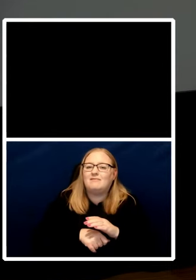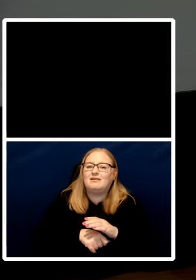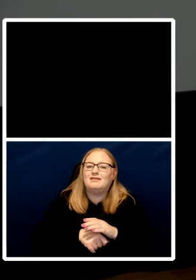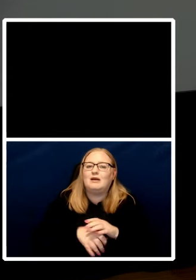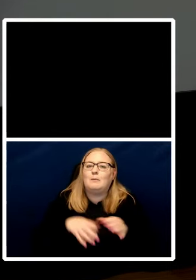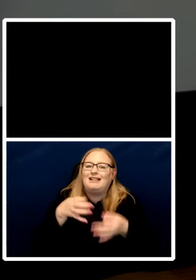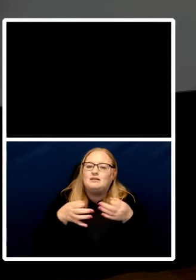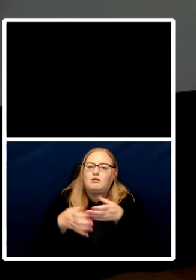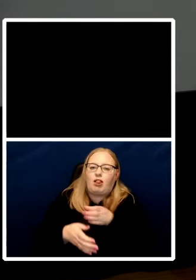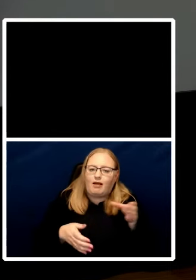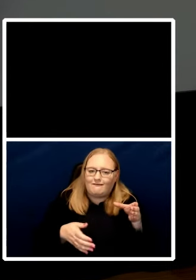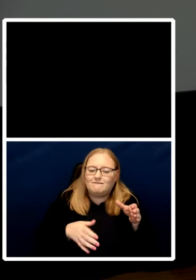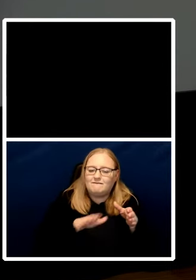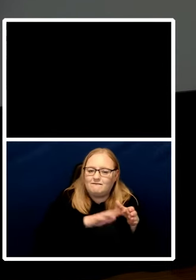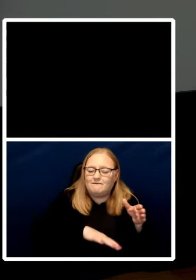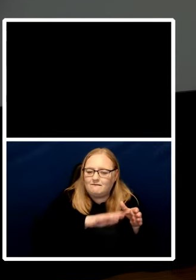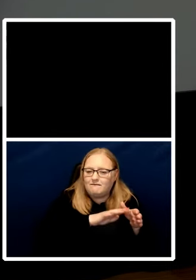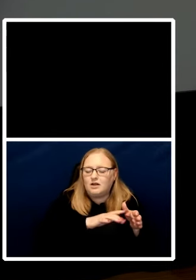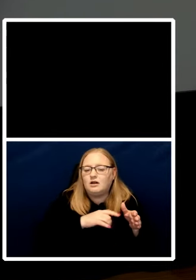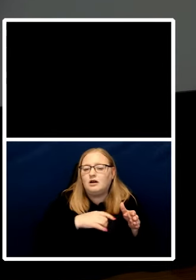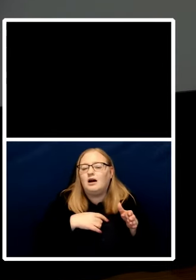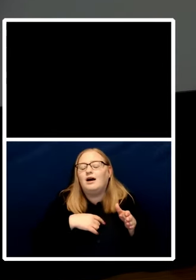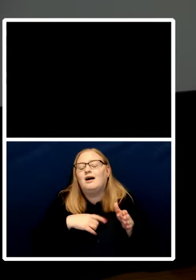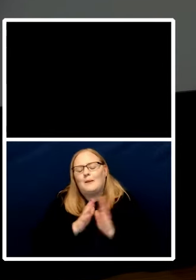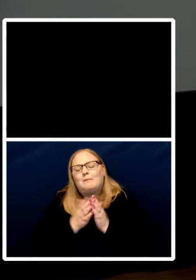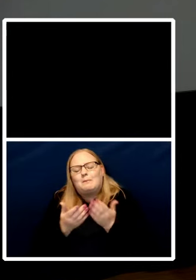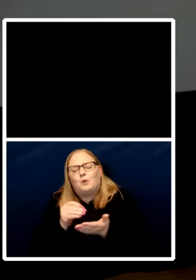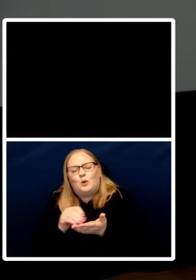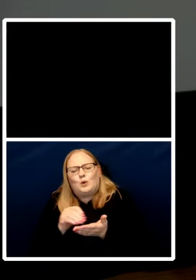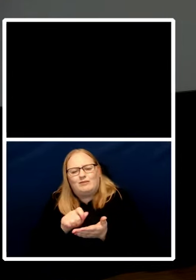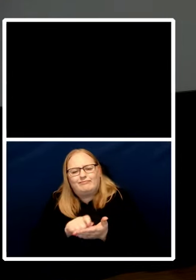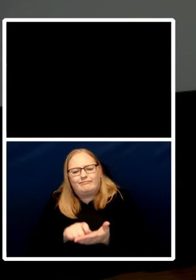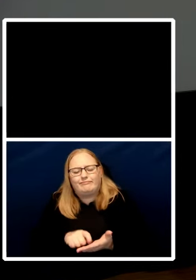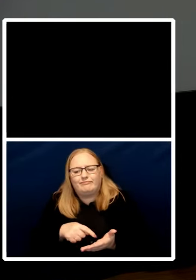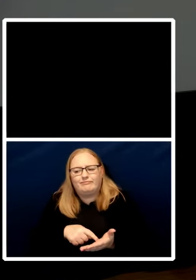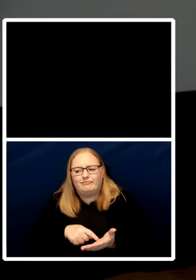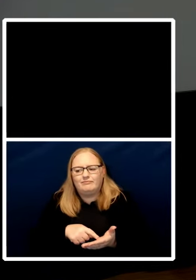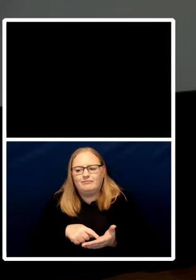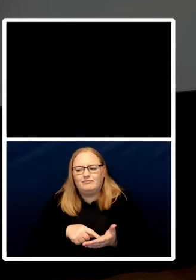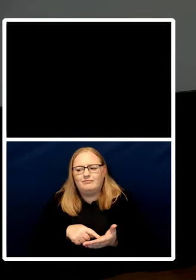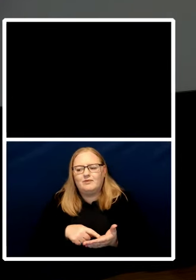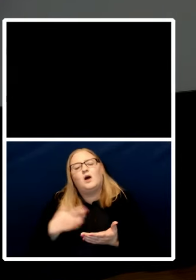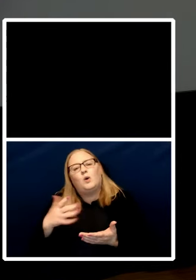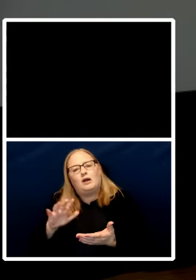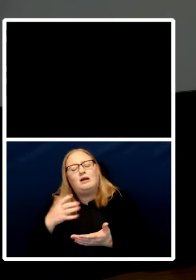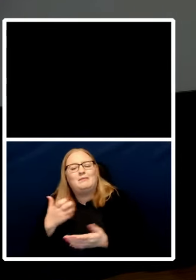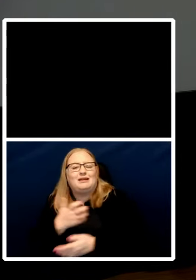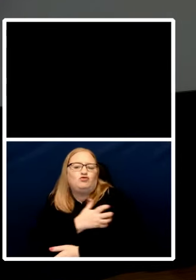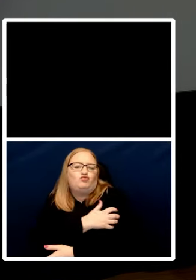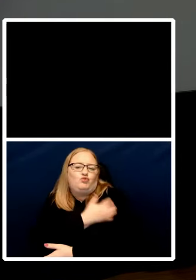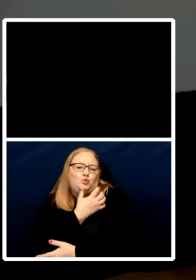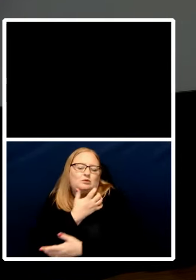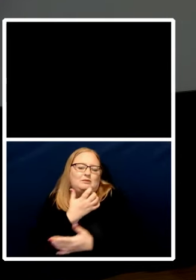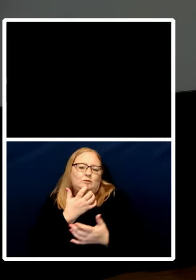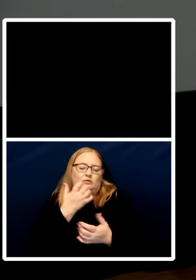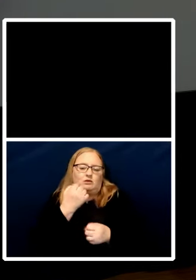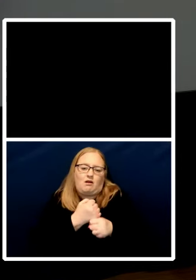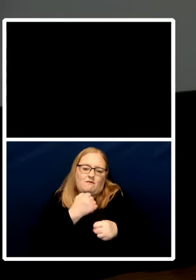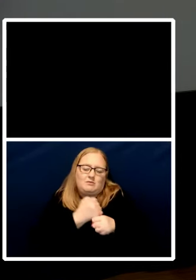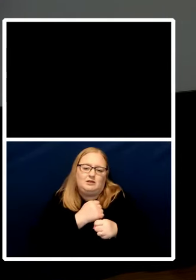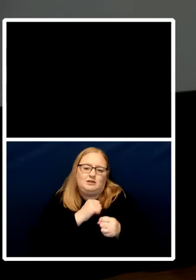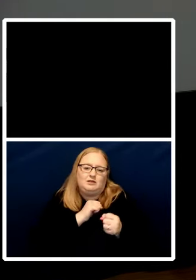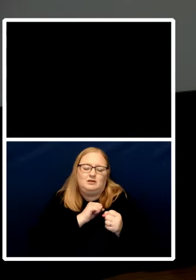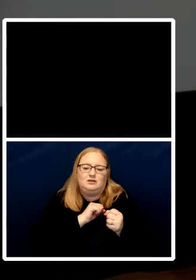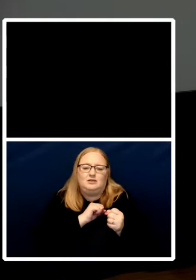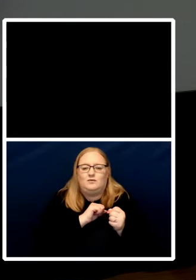deal with this at times of the book you know we've we've been rude about you know mr sunak's government and and as we should be but